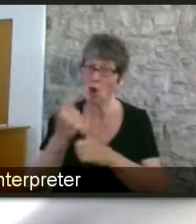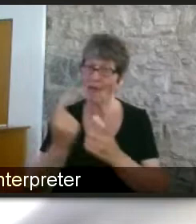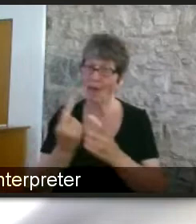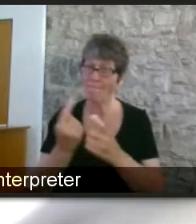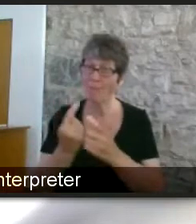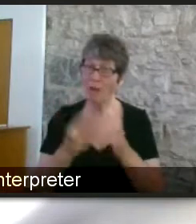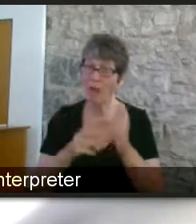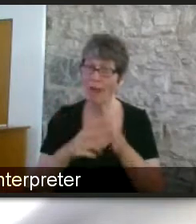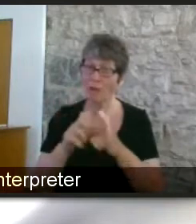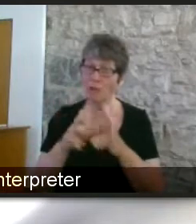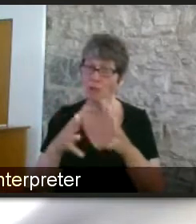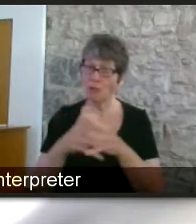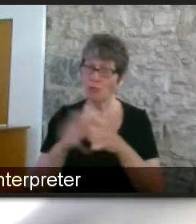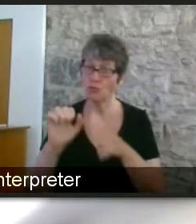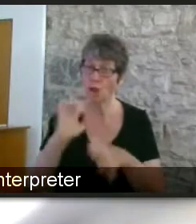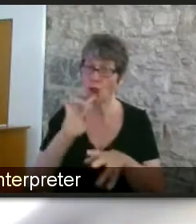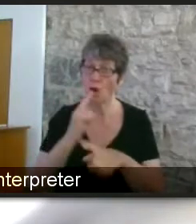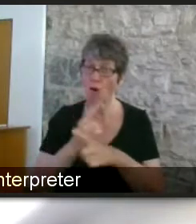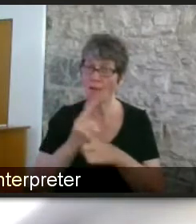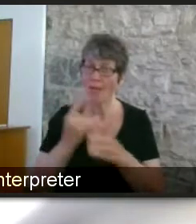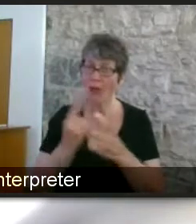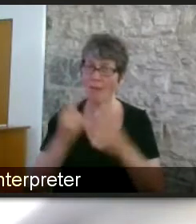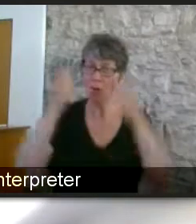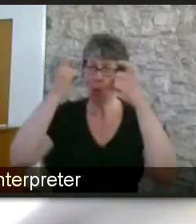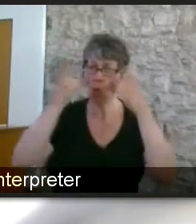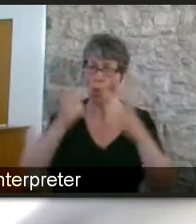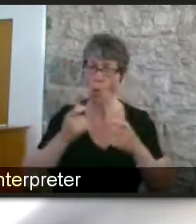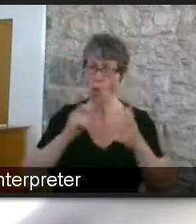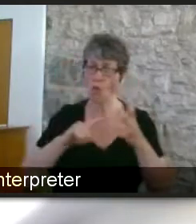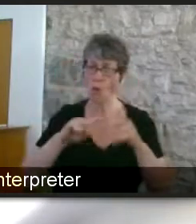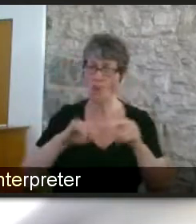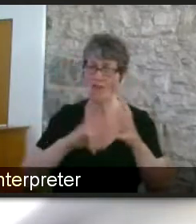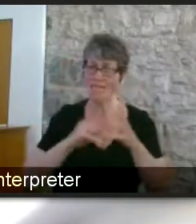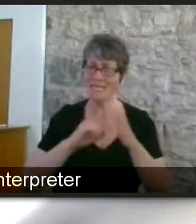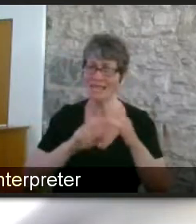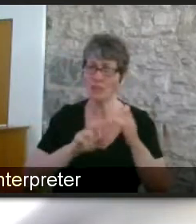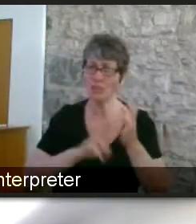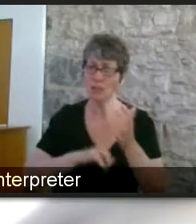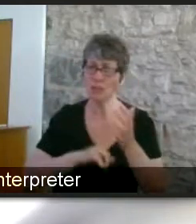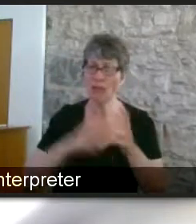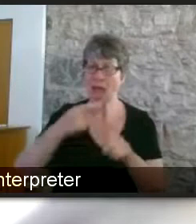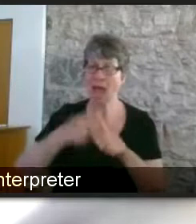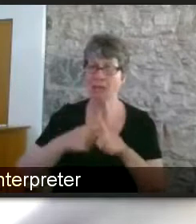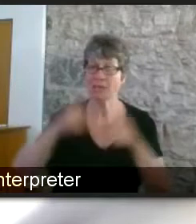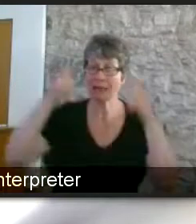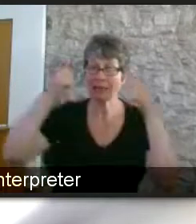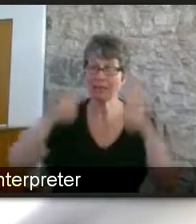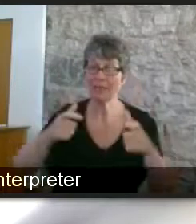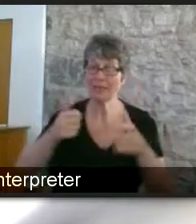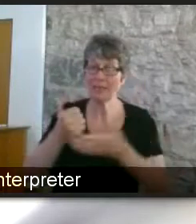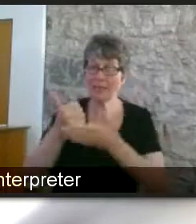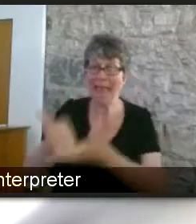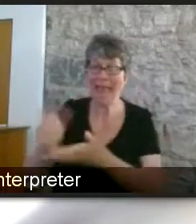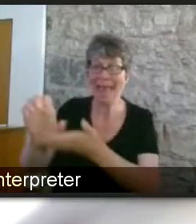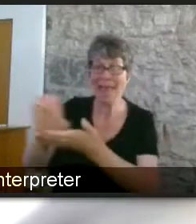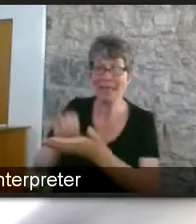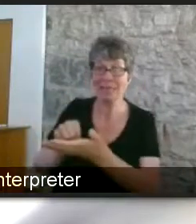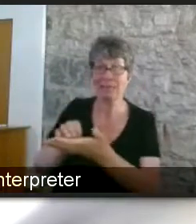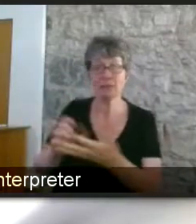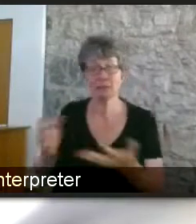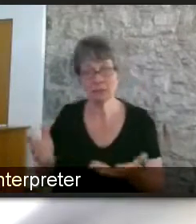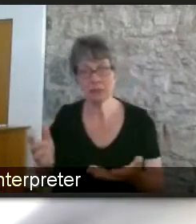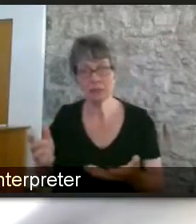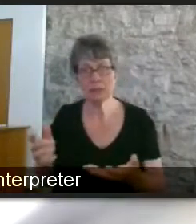about the cases in the court session you can now get legal aid i think that's incredibly important if you have any any knowledge of that i know it's a